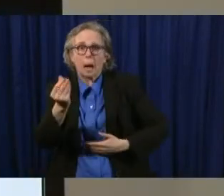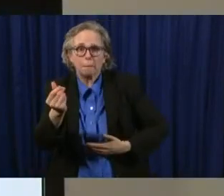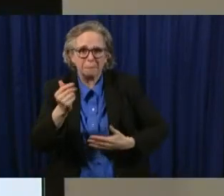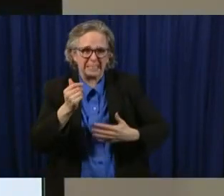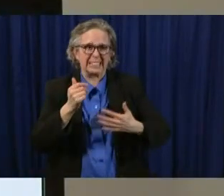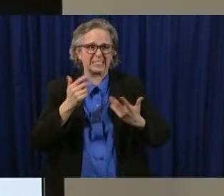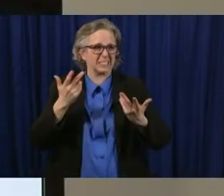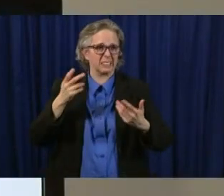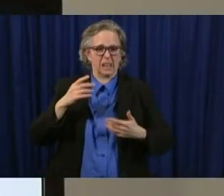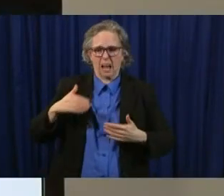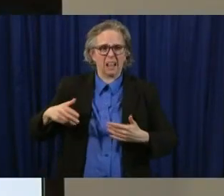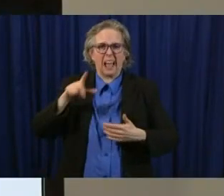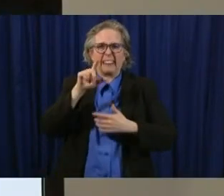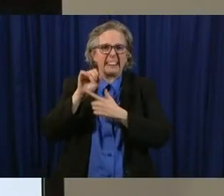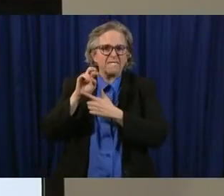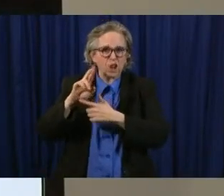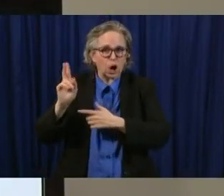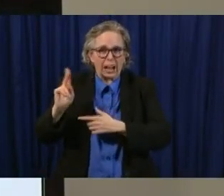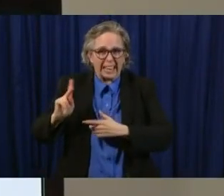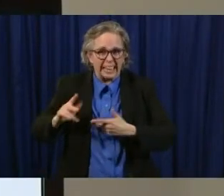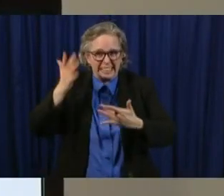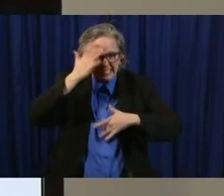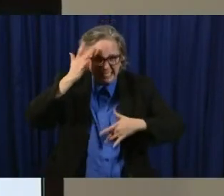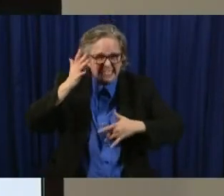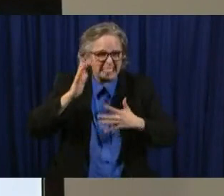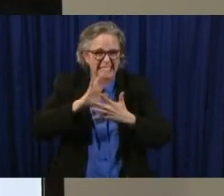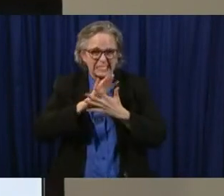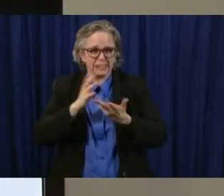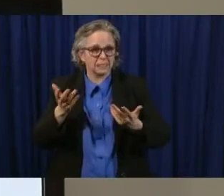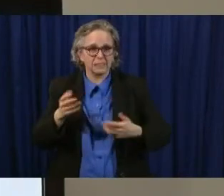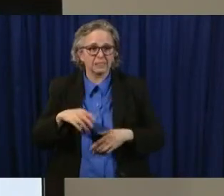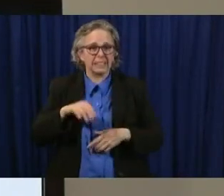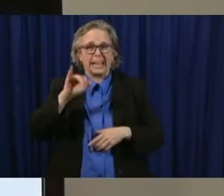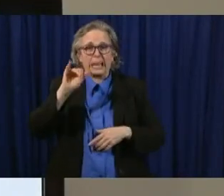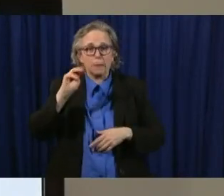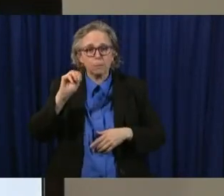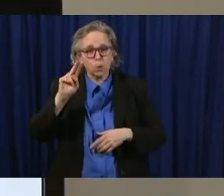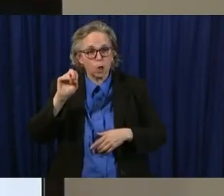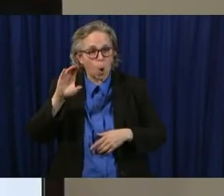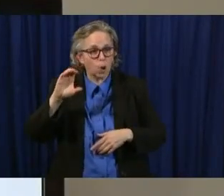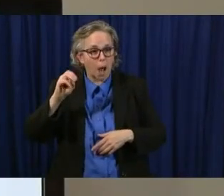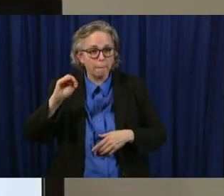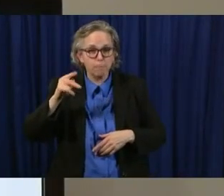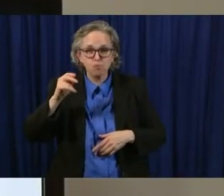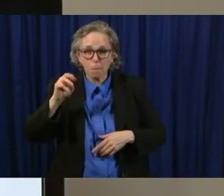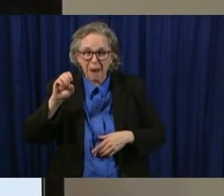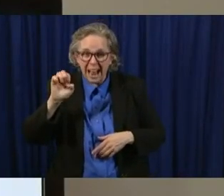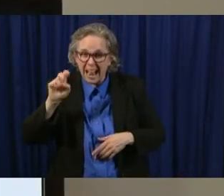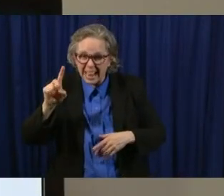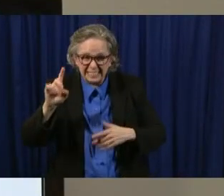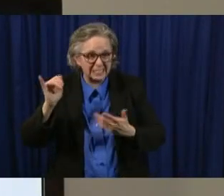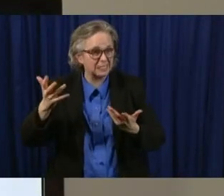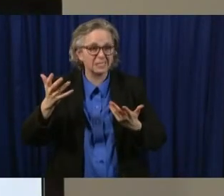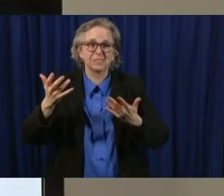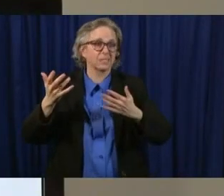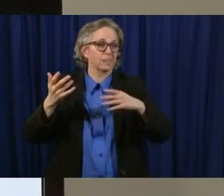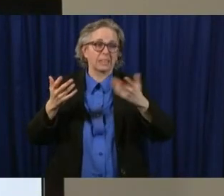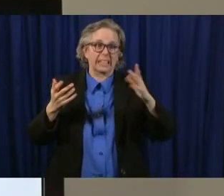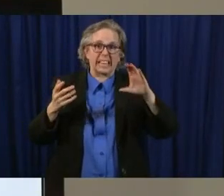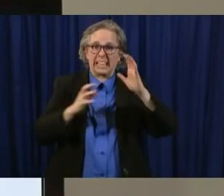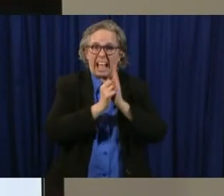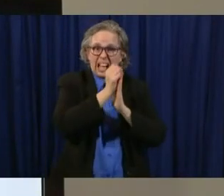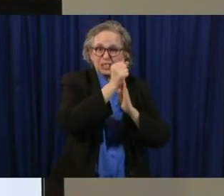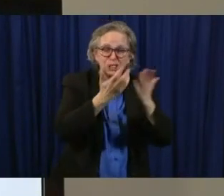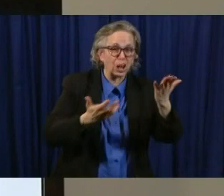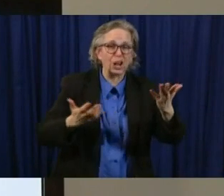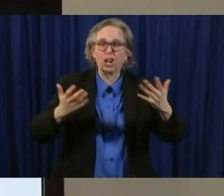you've had any kind of immunocompromised or you're on cancer treatment that can be a risk obesity is a risk